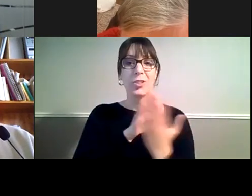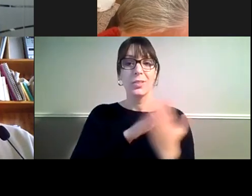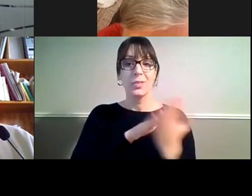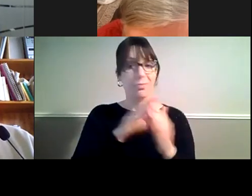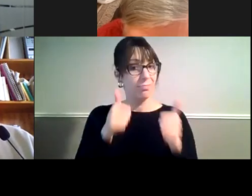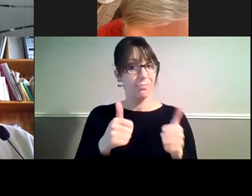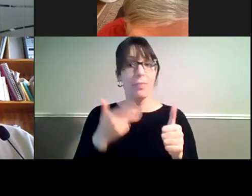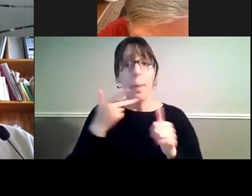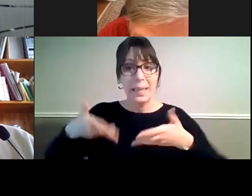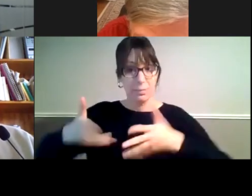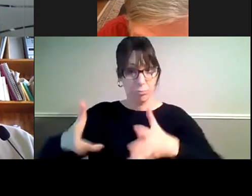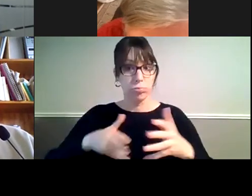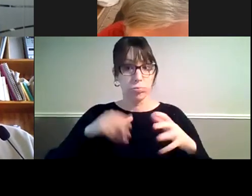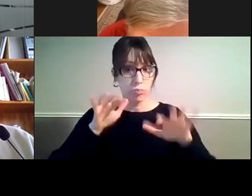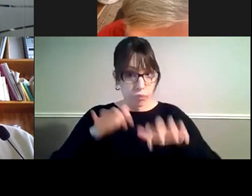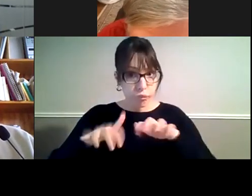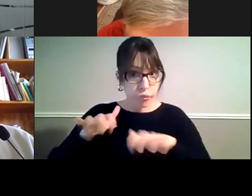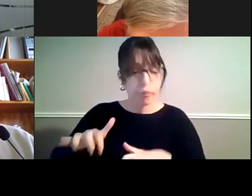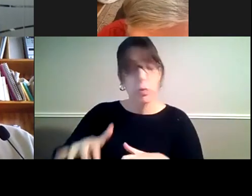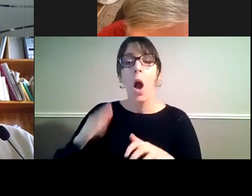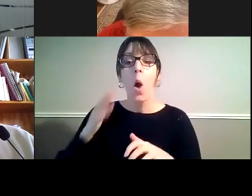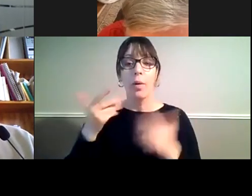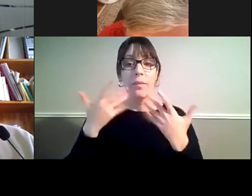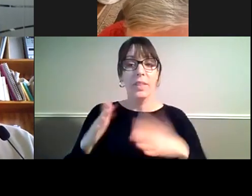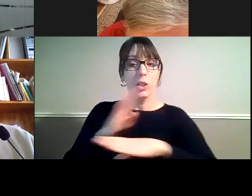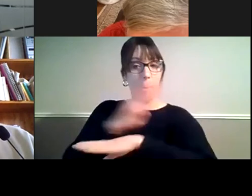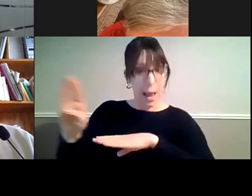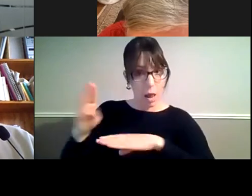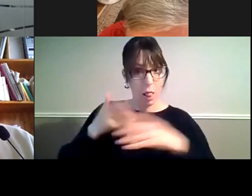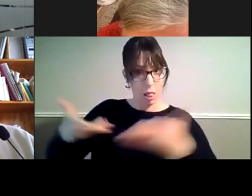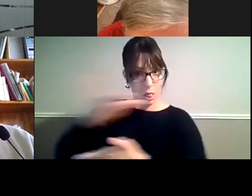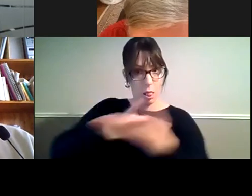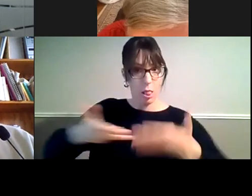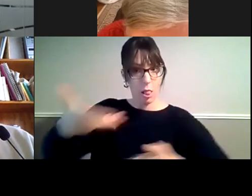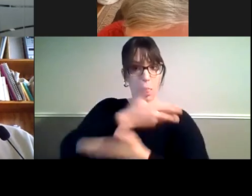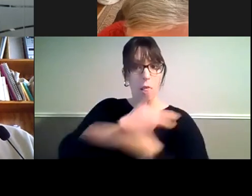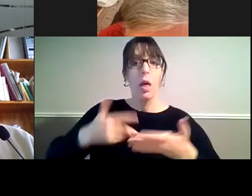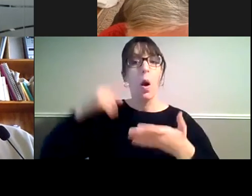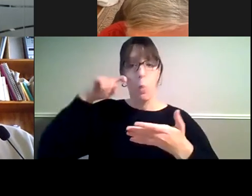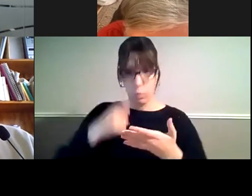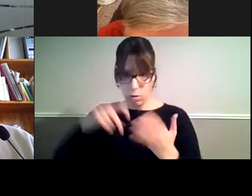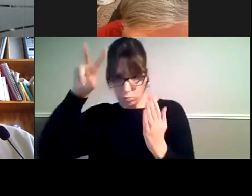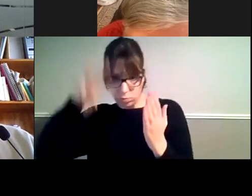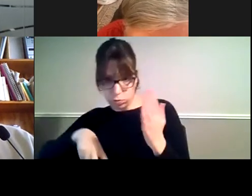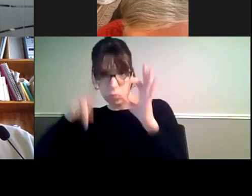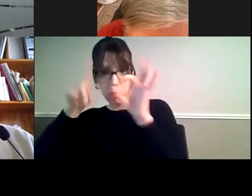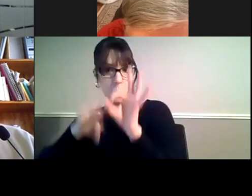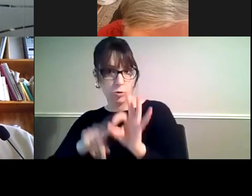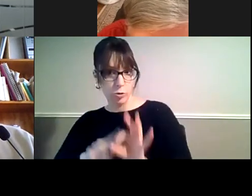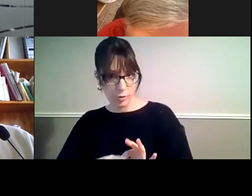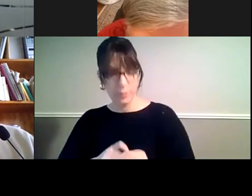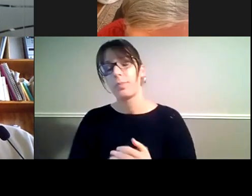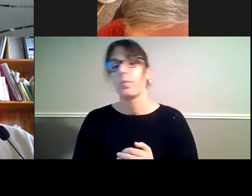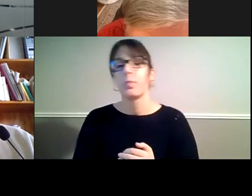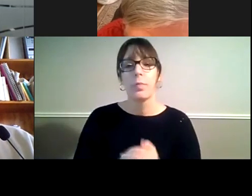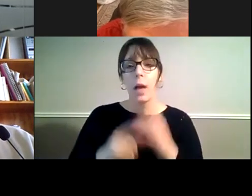will get to them after we've completed the panel session and I've had a chat with Lauren Henley,